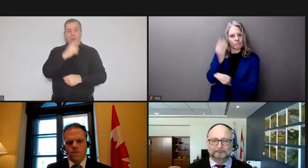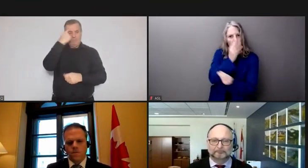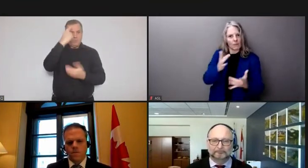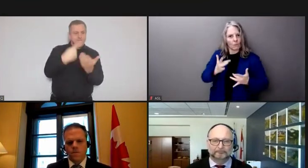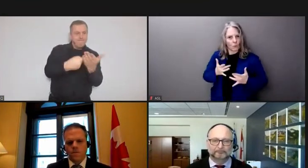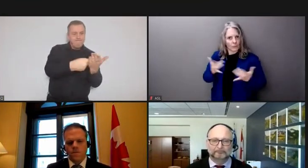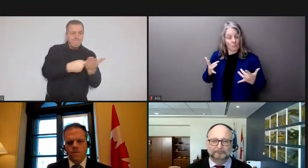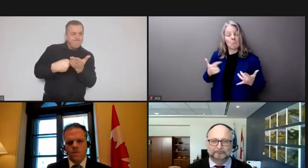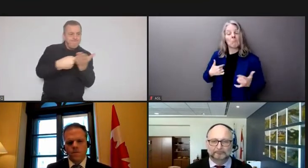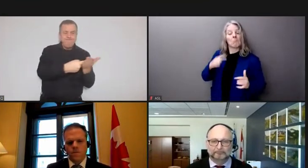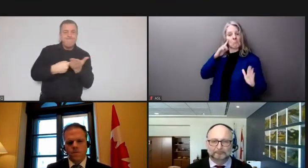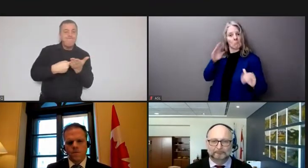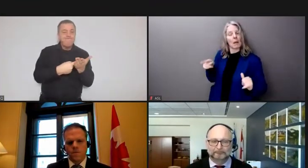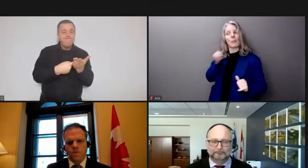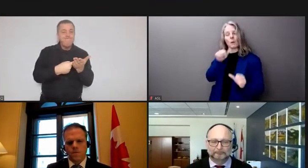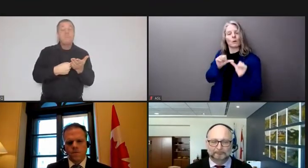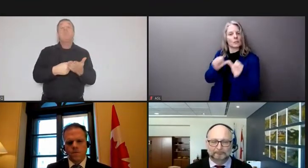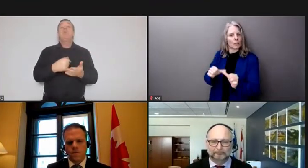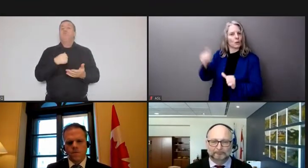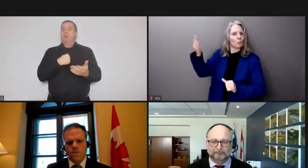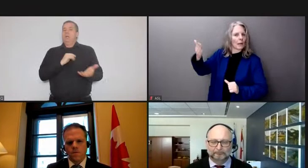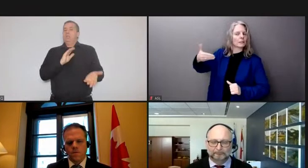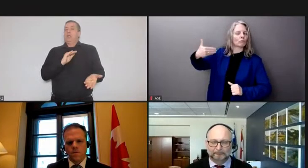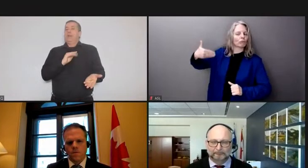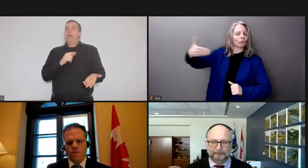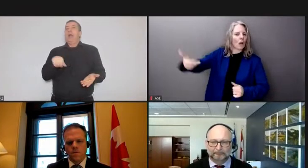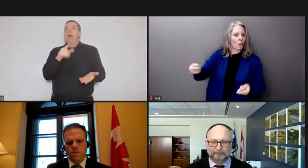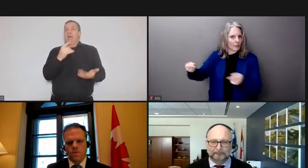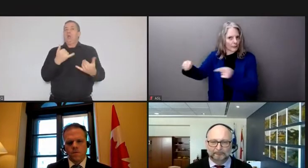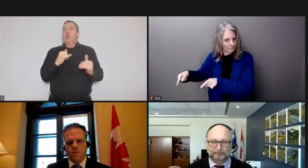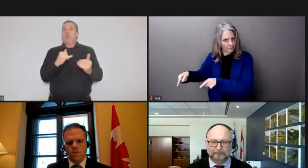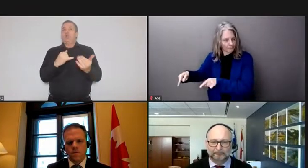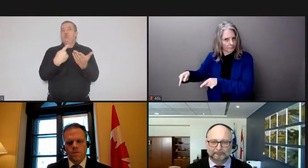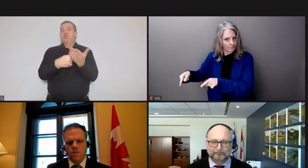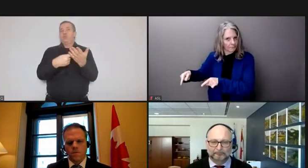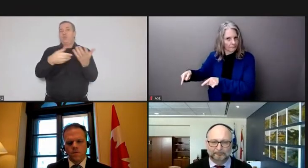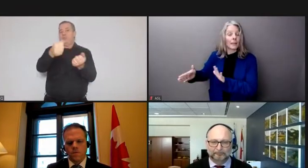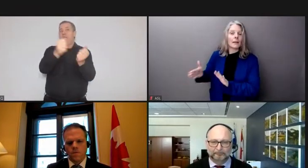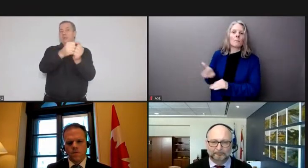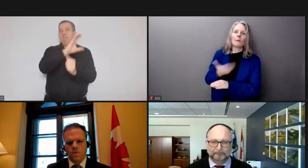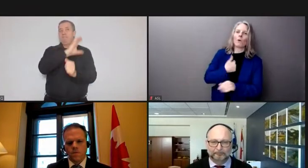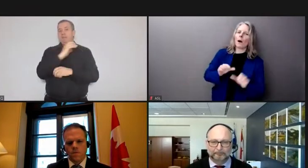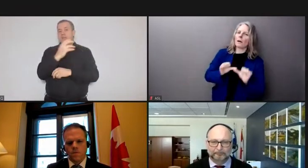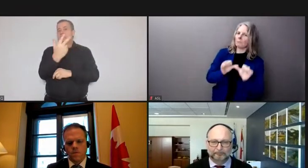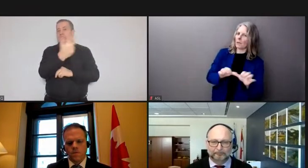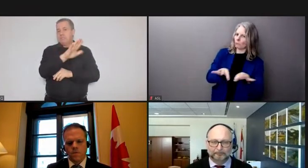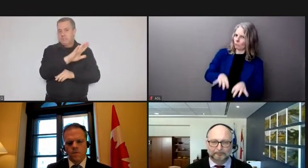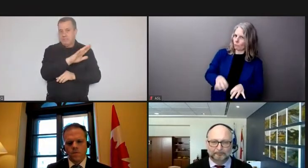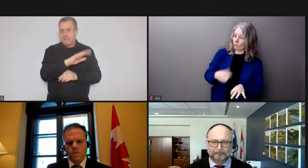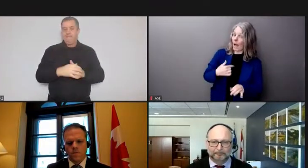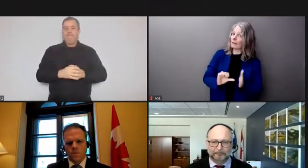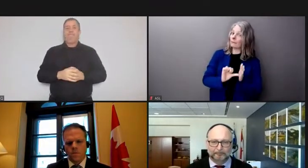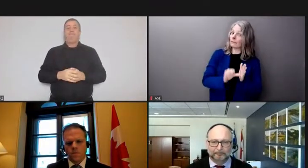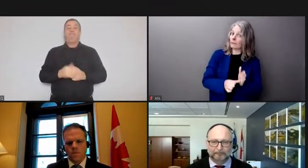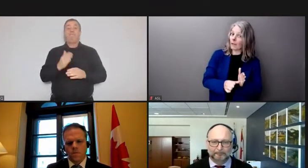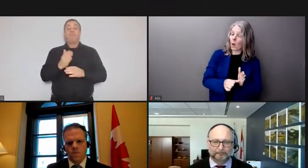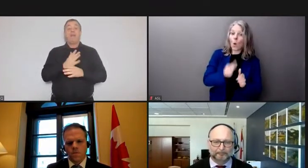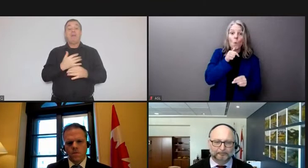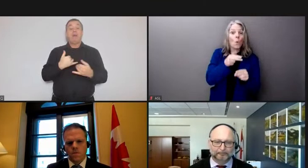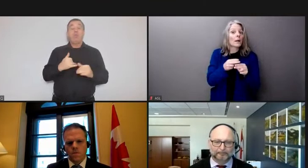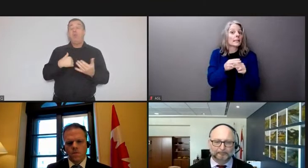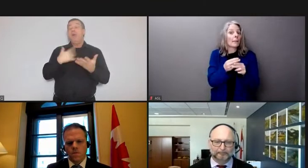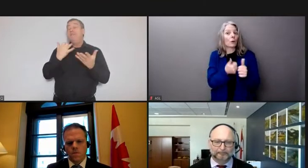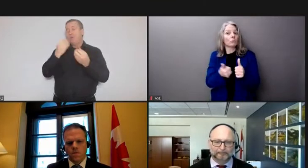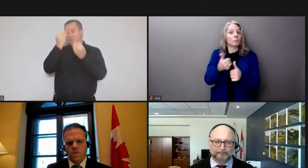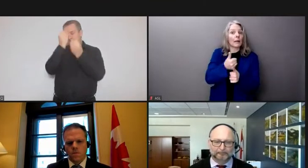developments of the operation but before moving on i want to note specifically that the interim chief of the auto